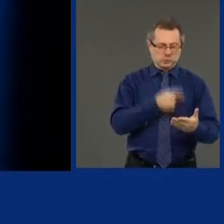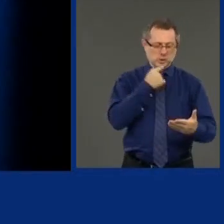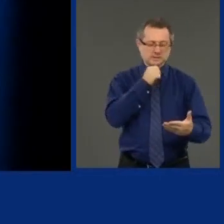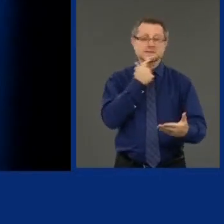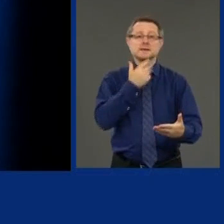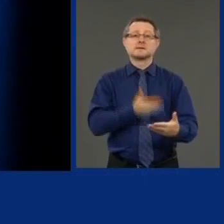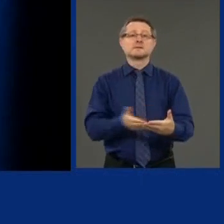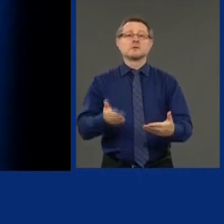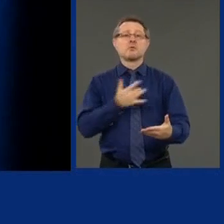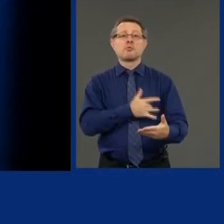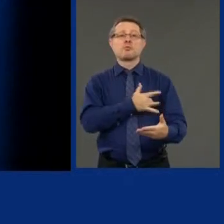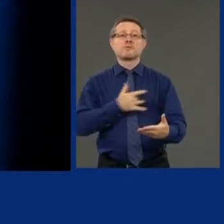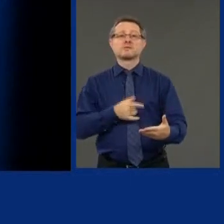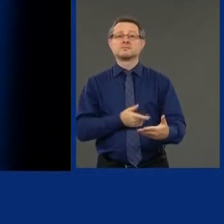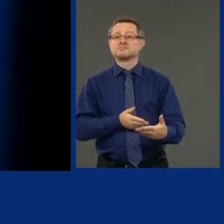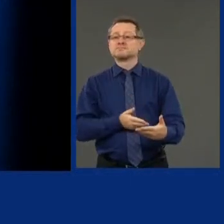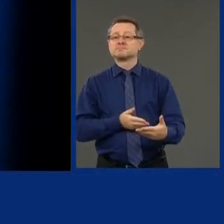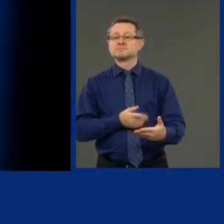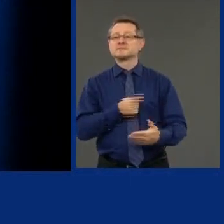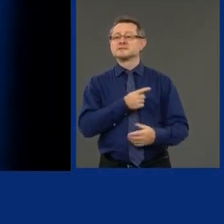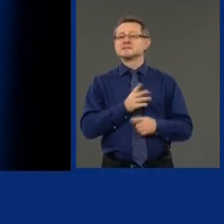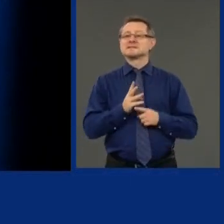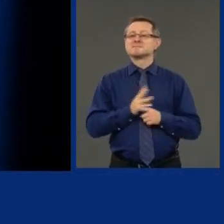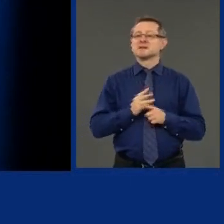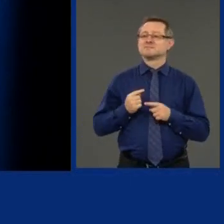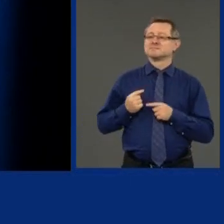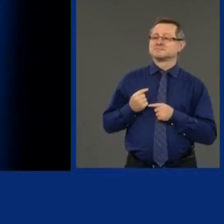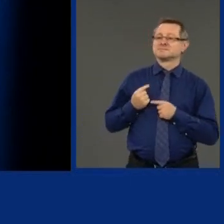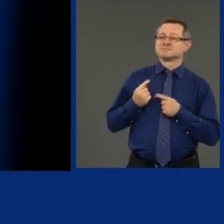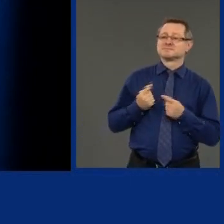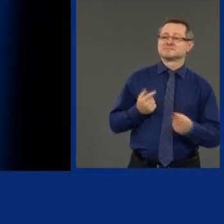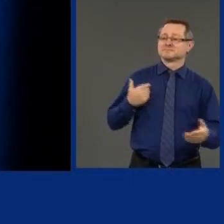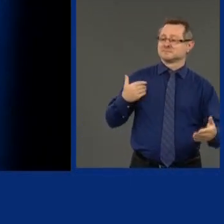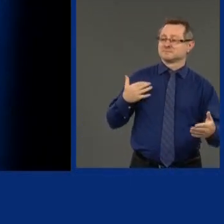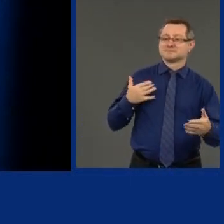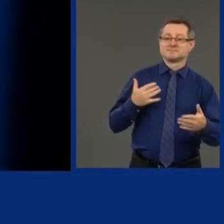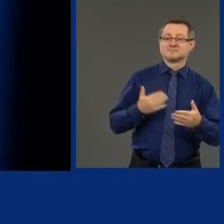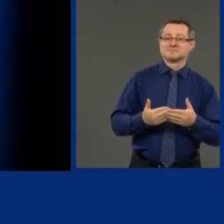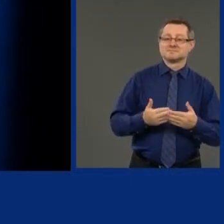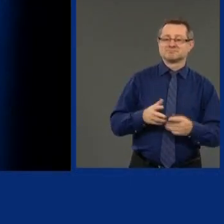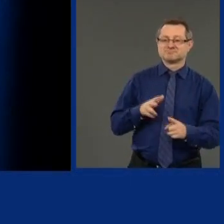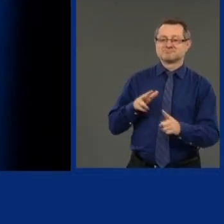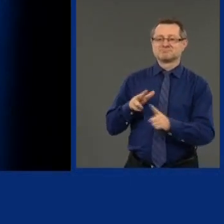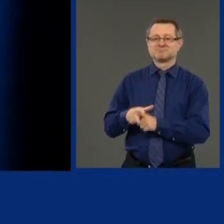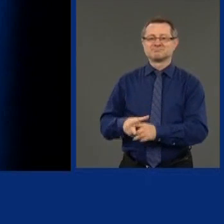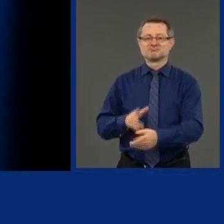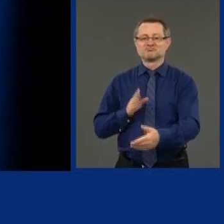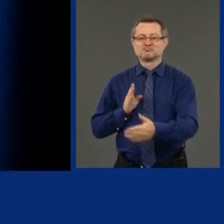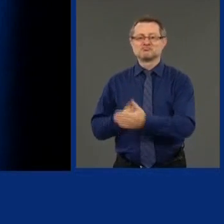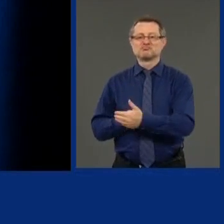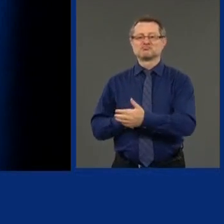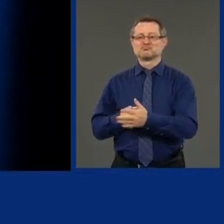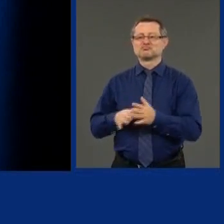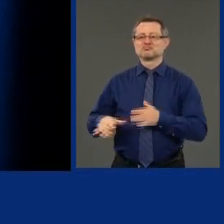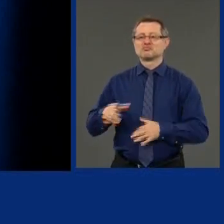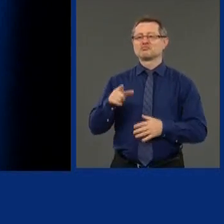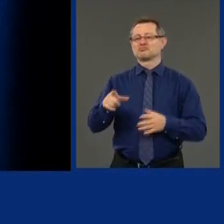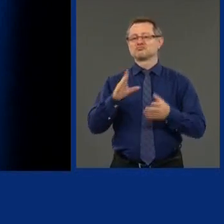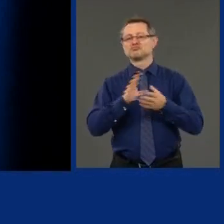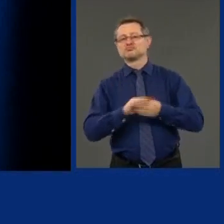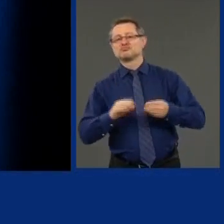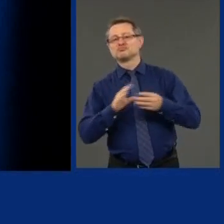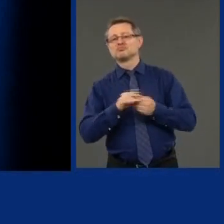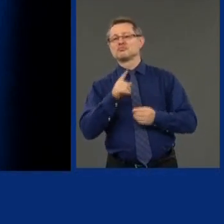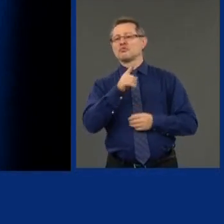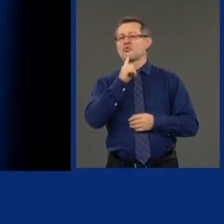Six months, you filed court papers, making representations that this was